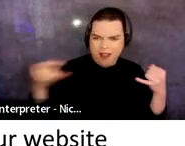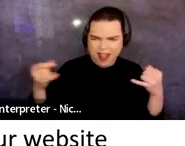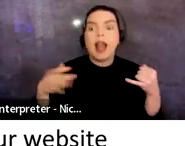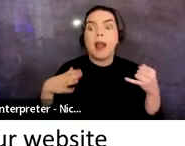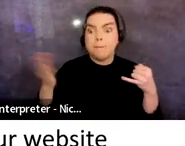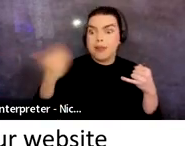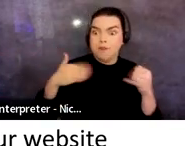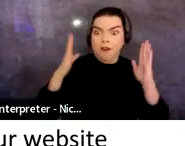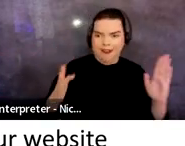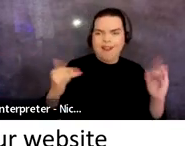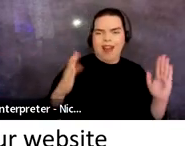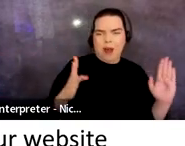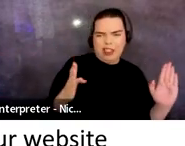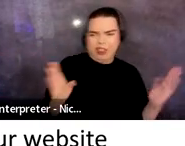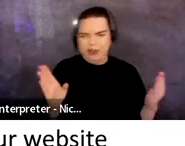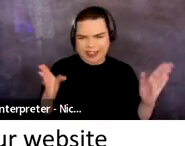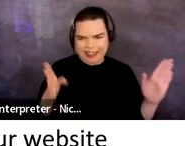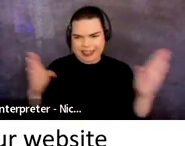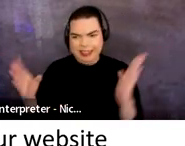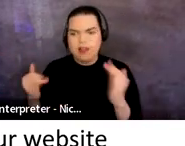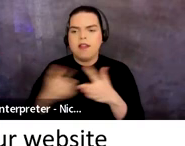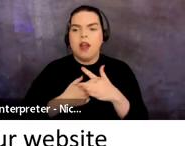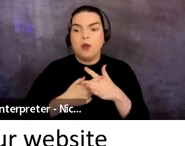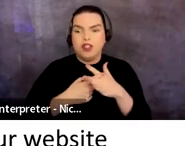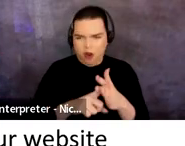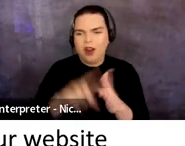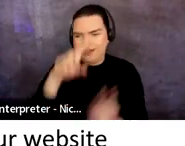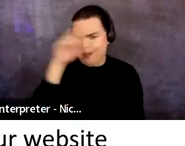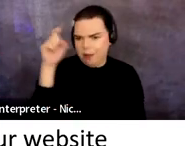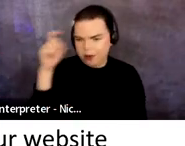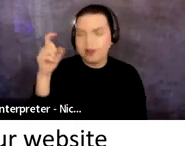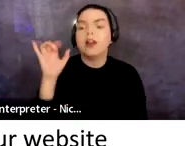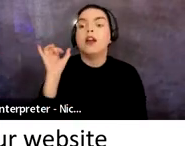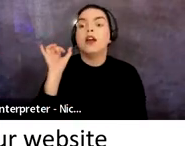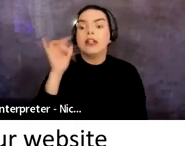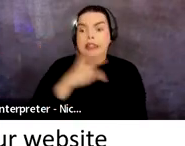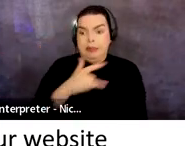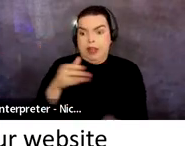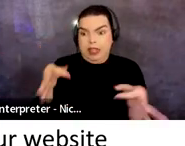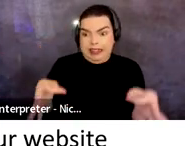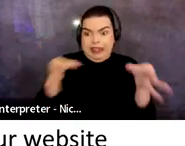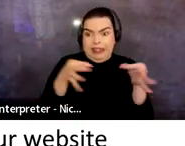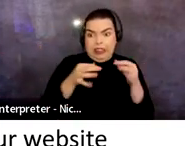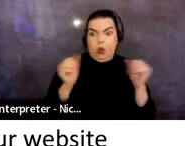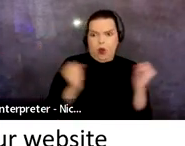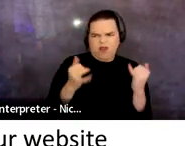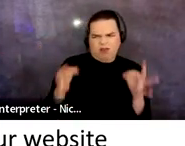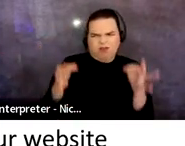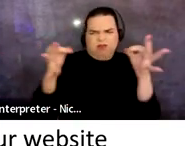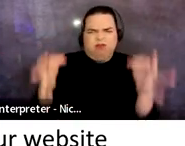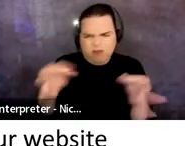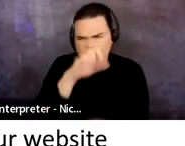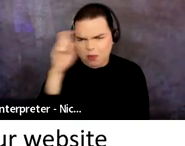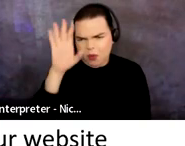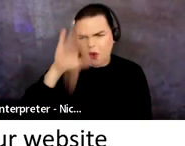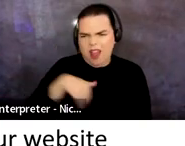for the first time. It is open in the summer. Usually this has happened in the winter, in the past, so we recognize that this is